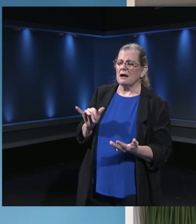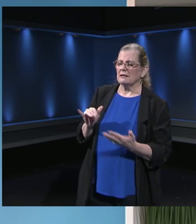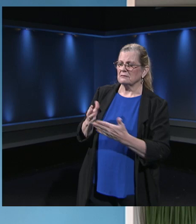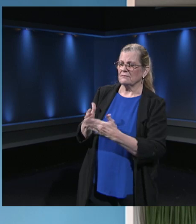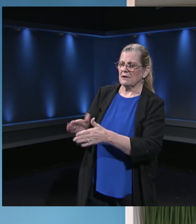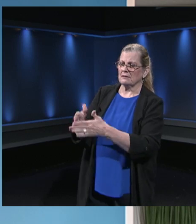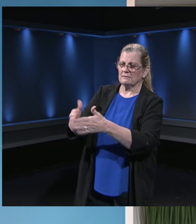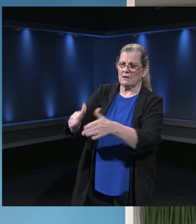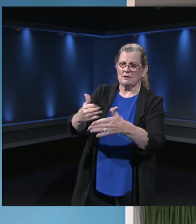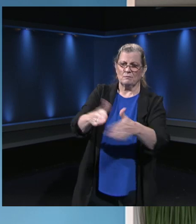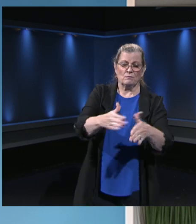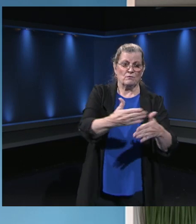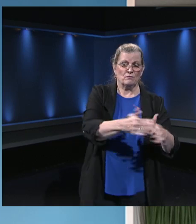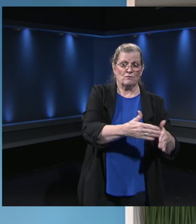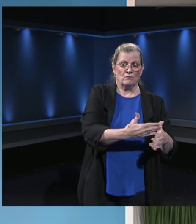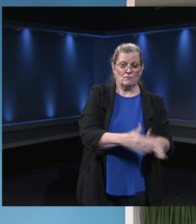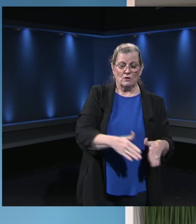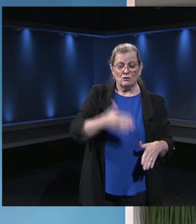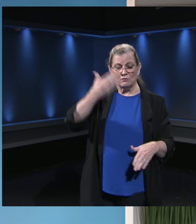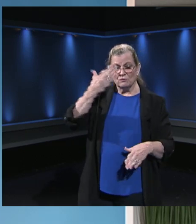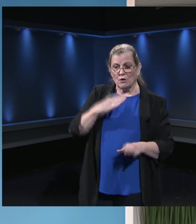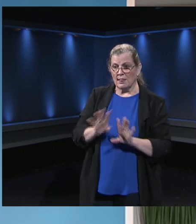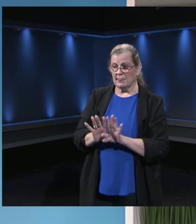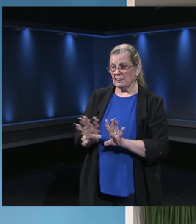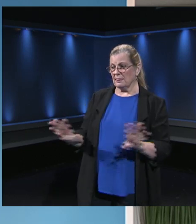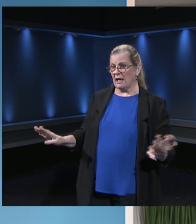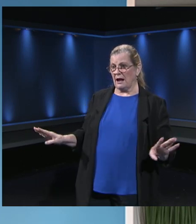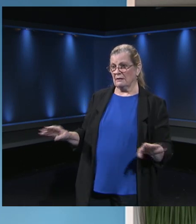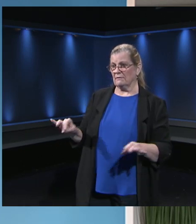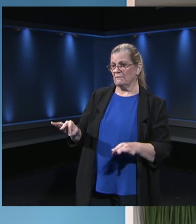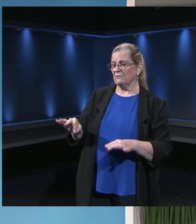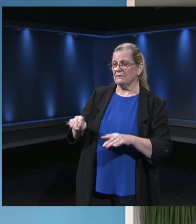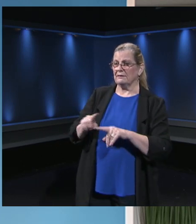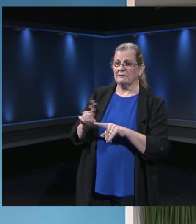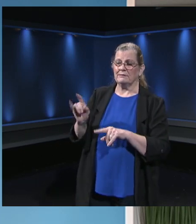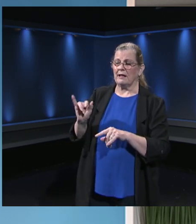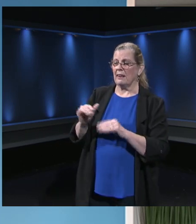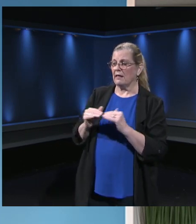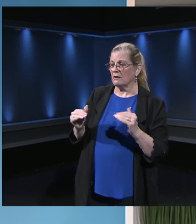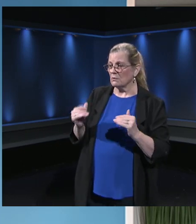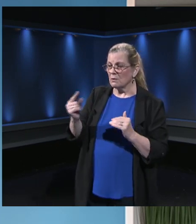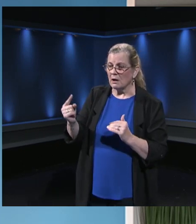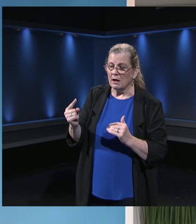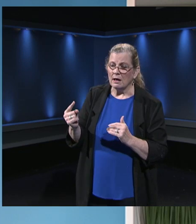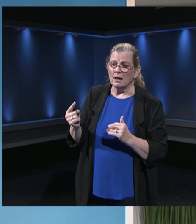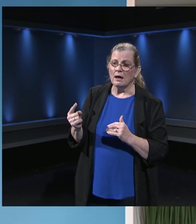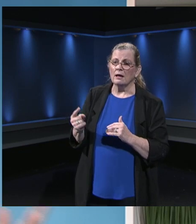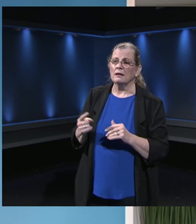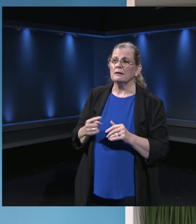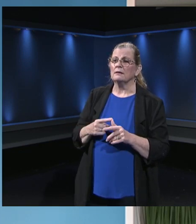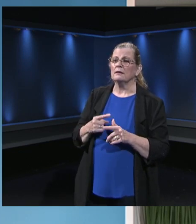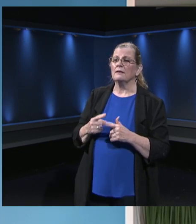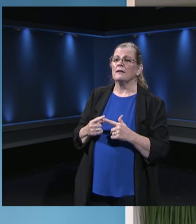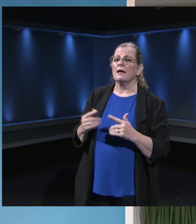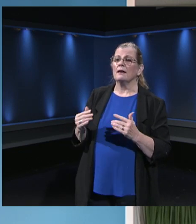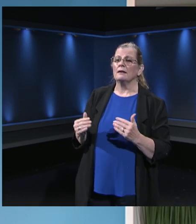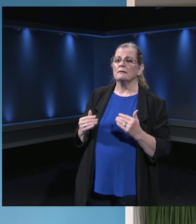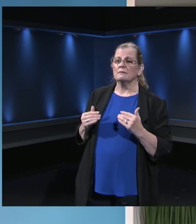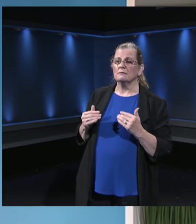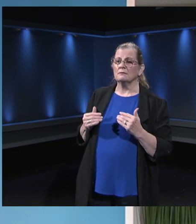kind of our frontline level one support. That's our IT service desk. So, and then there's another